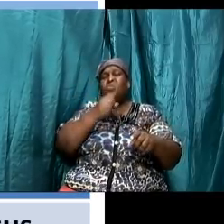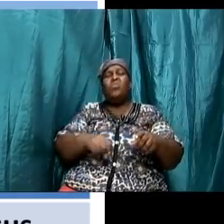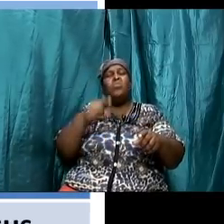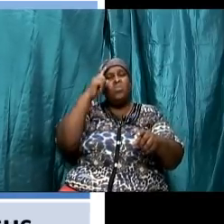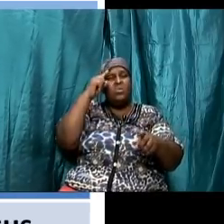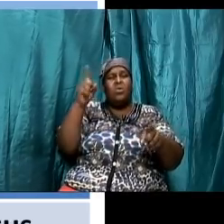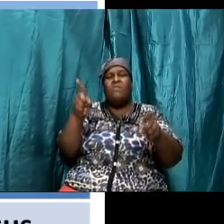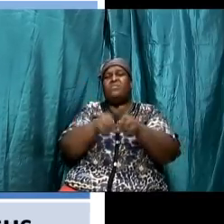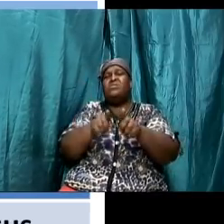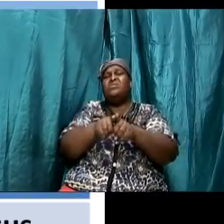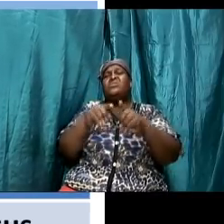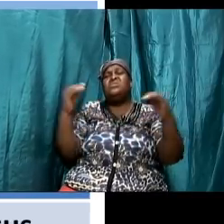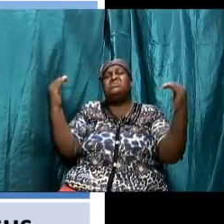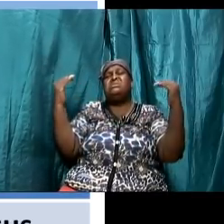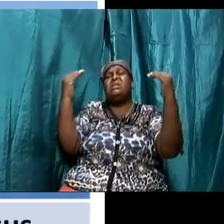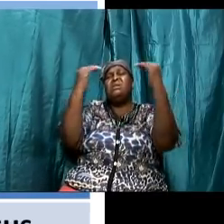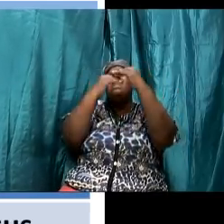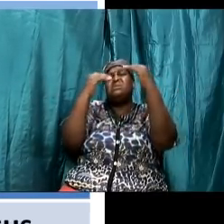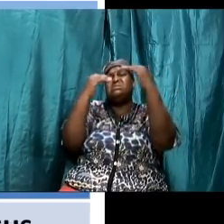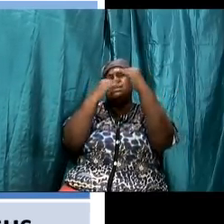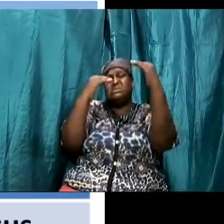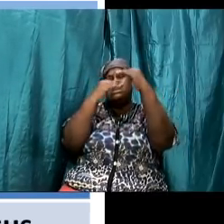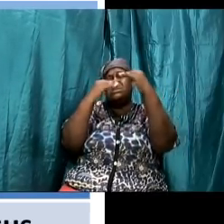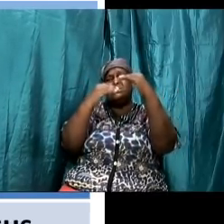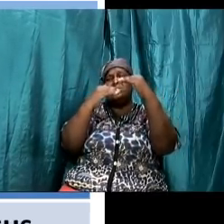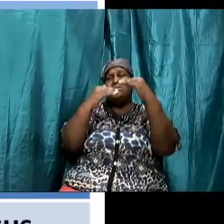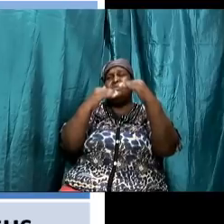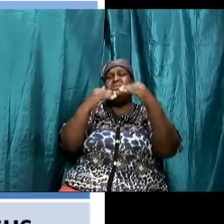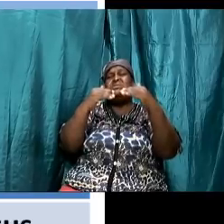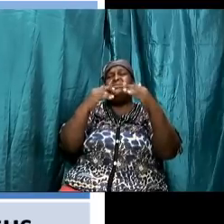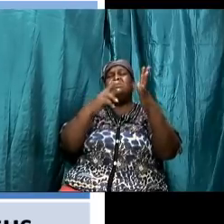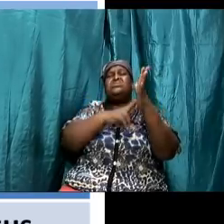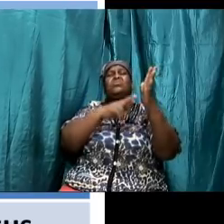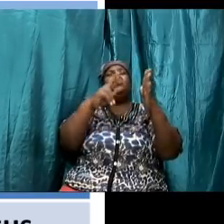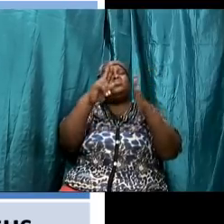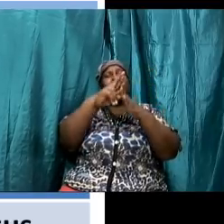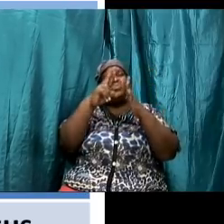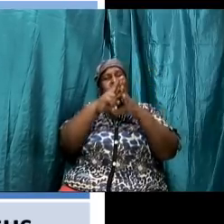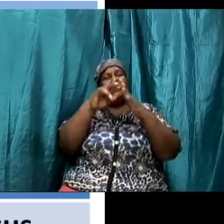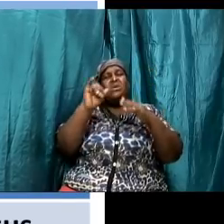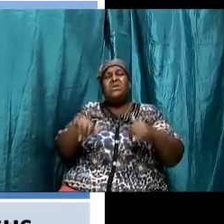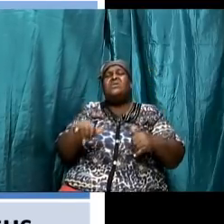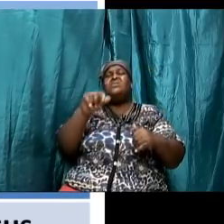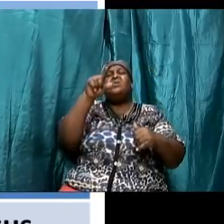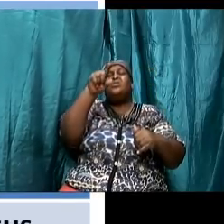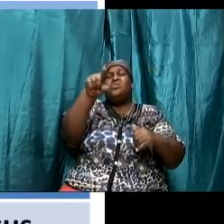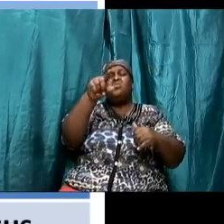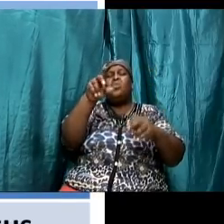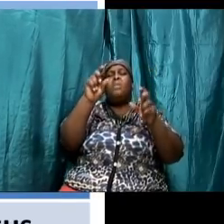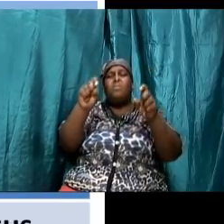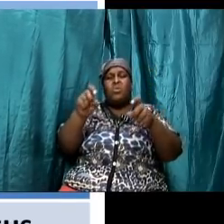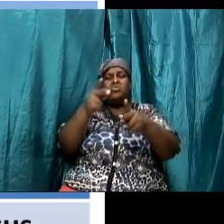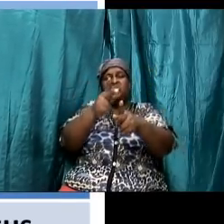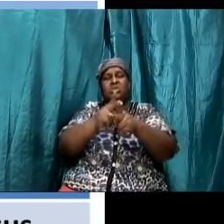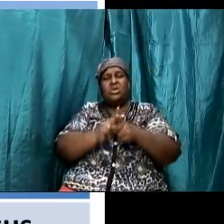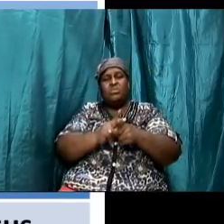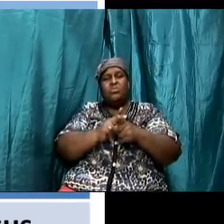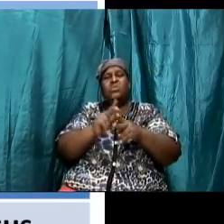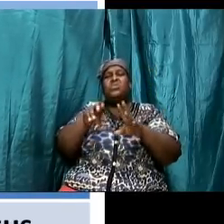with a set of rules that you must keep that were external outside of the grasp of the people